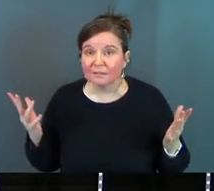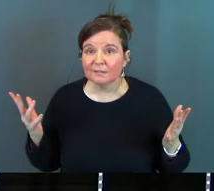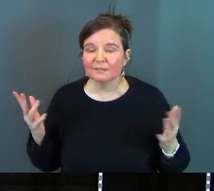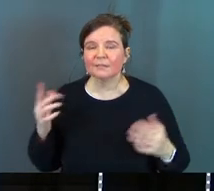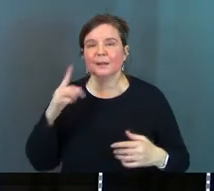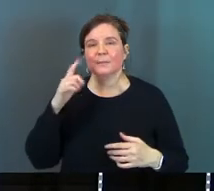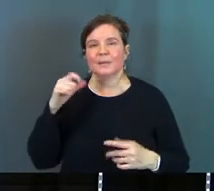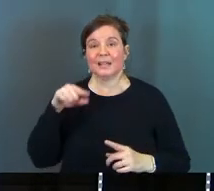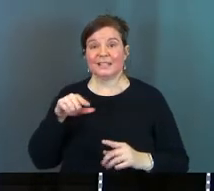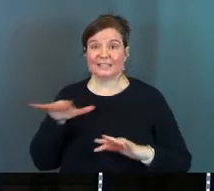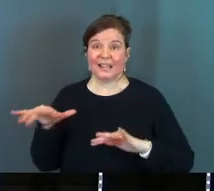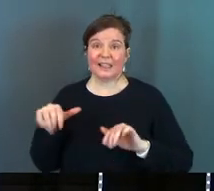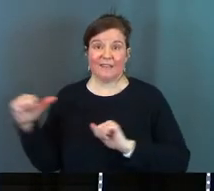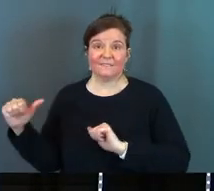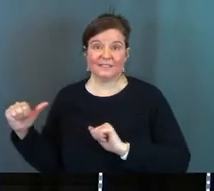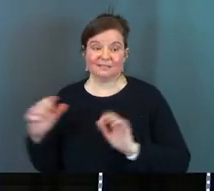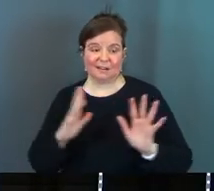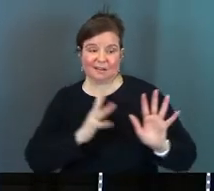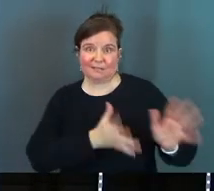is because he left